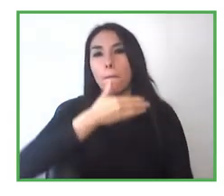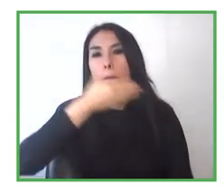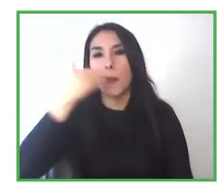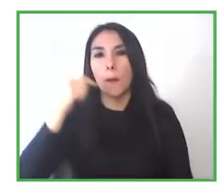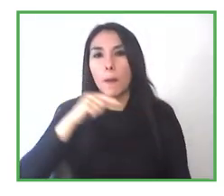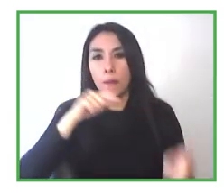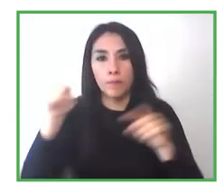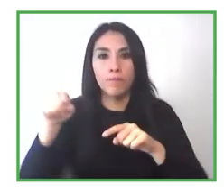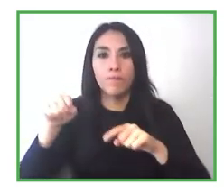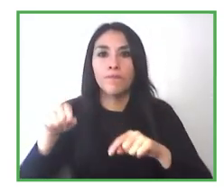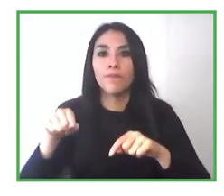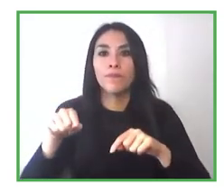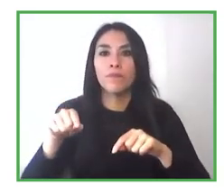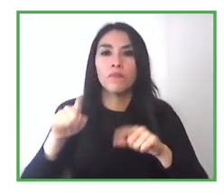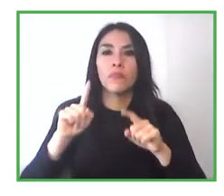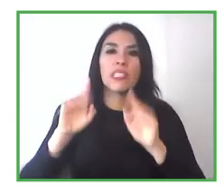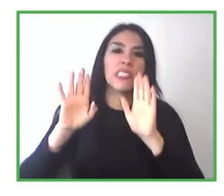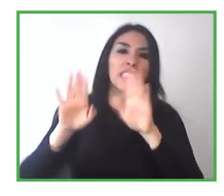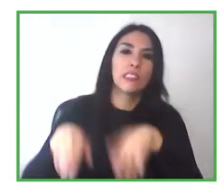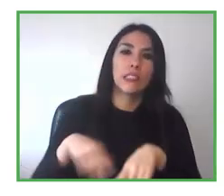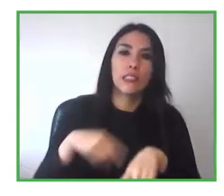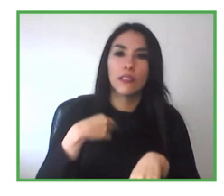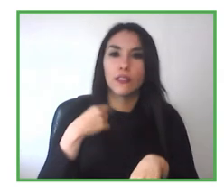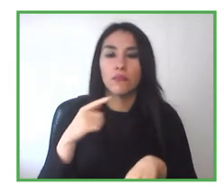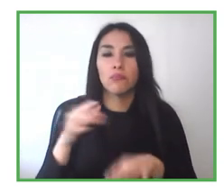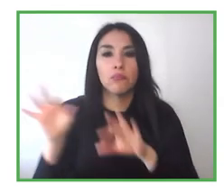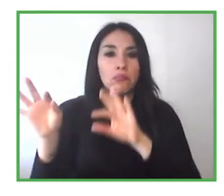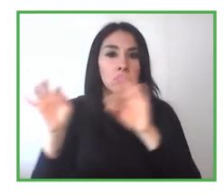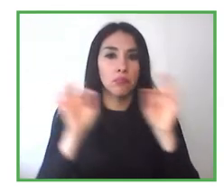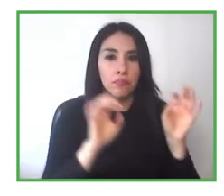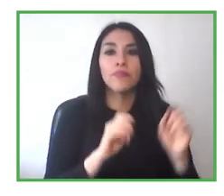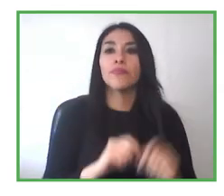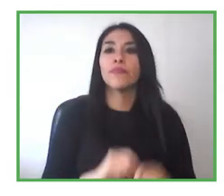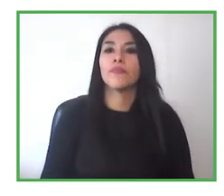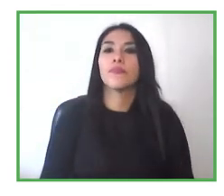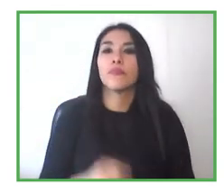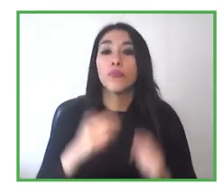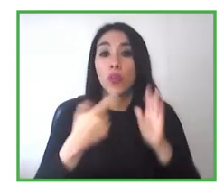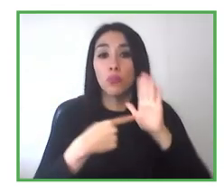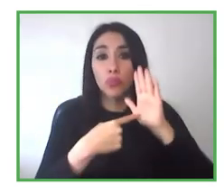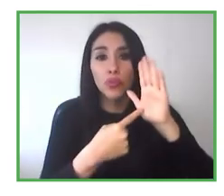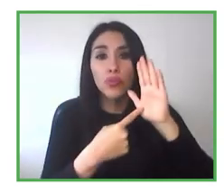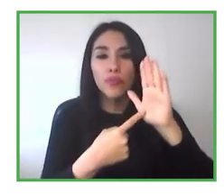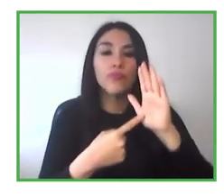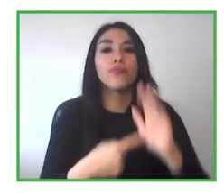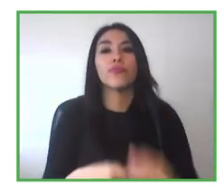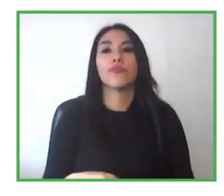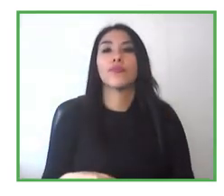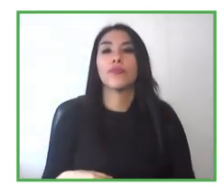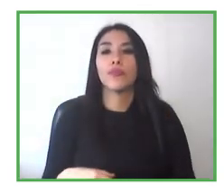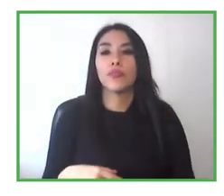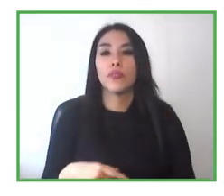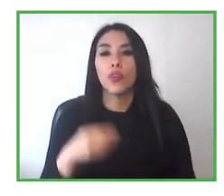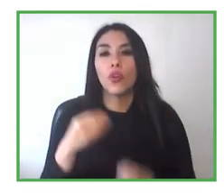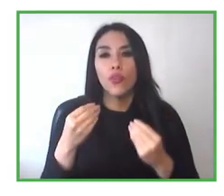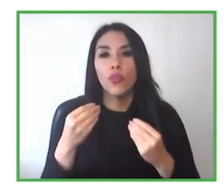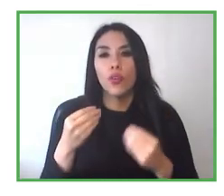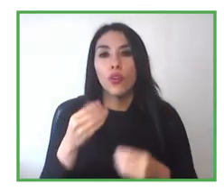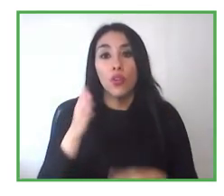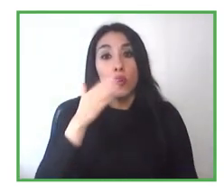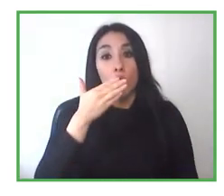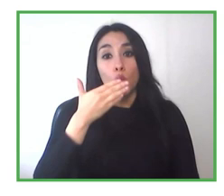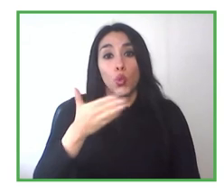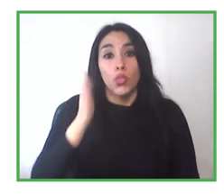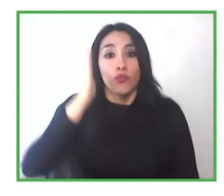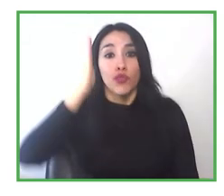Even though that we see progress in these laws, there are amendments within the law, it's because this, this is going to be a topic that's going to evolve in time.